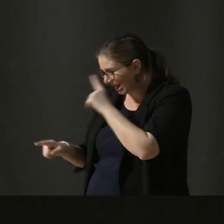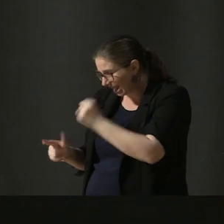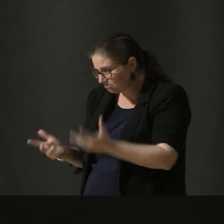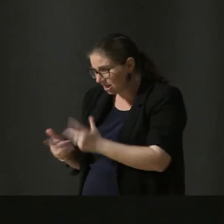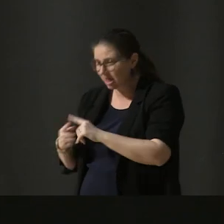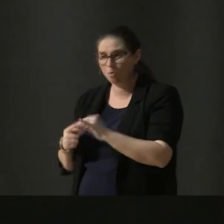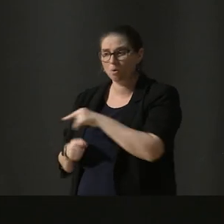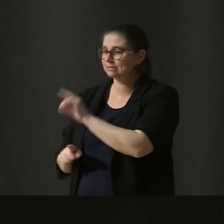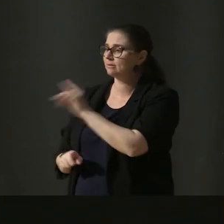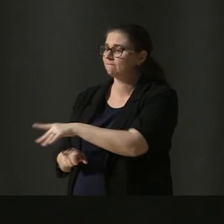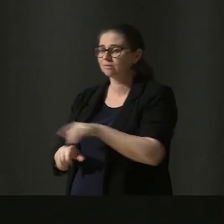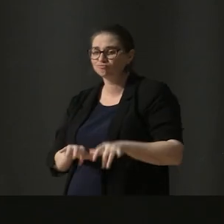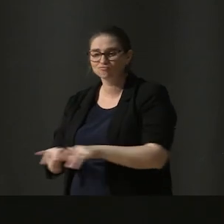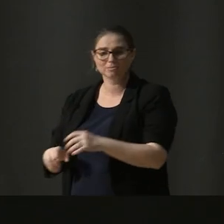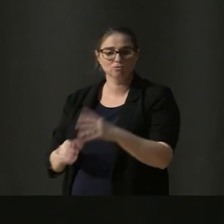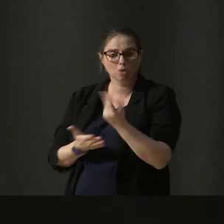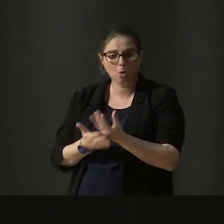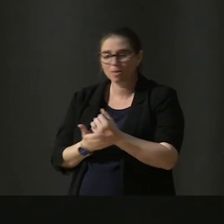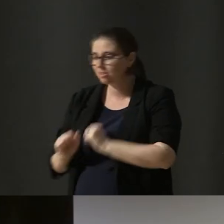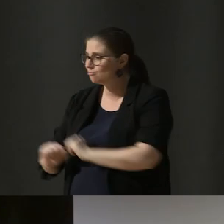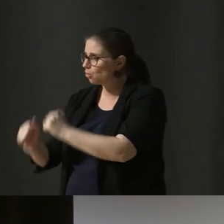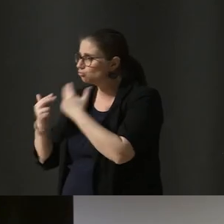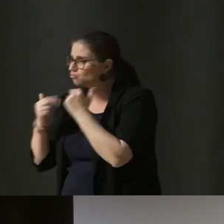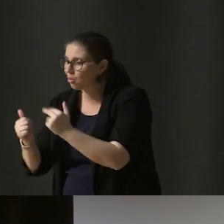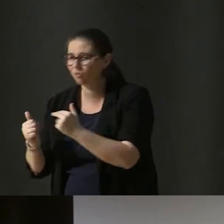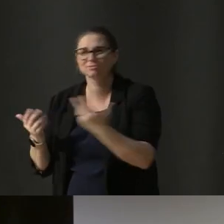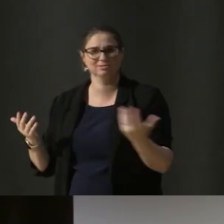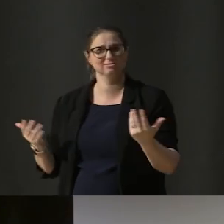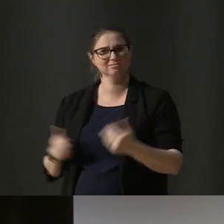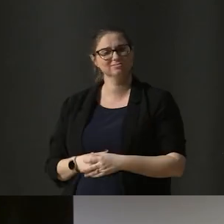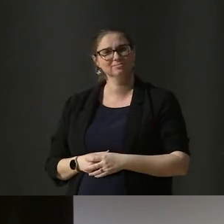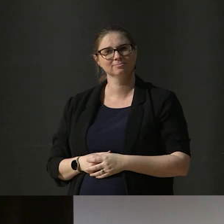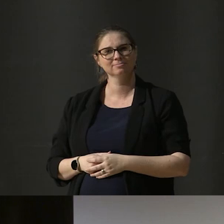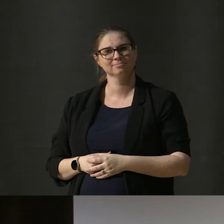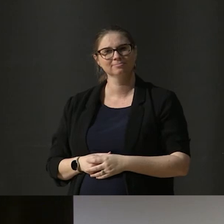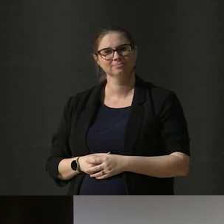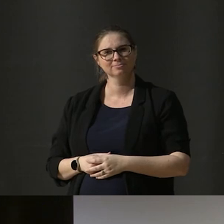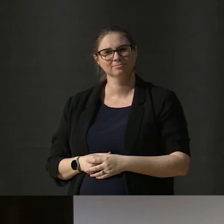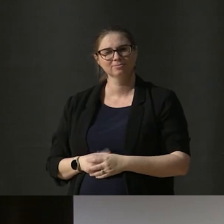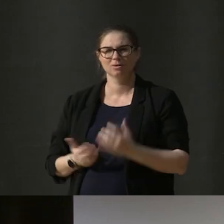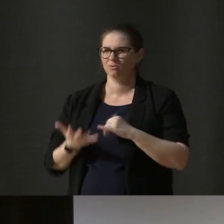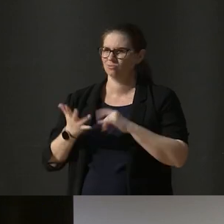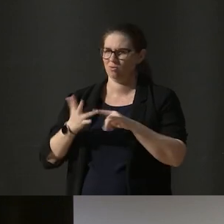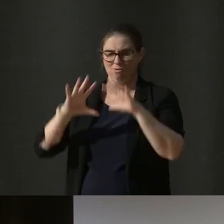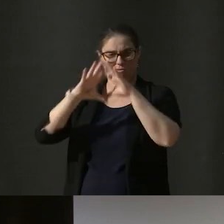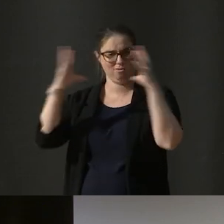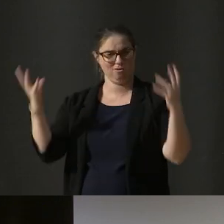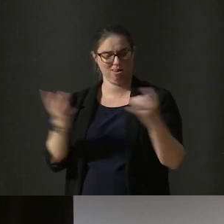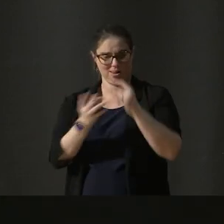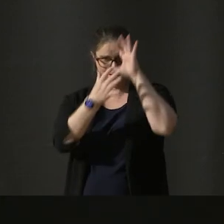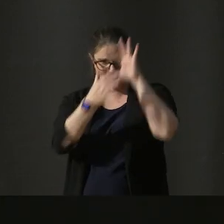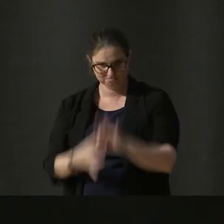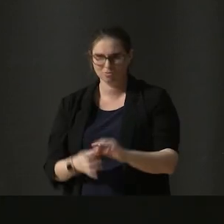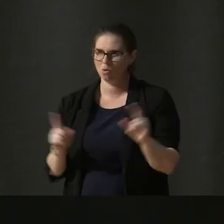they'll be the next name on that list. So how does everything here come together? What's the big idea worth sharing?